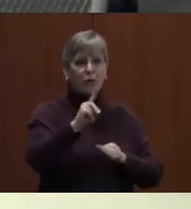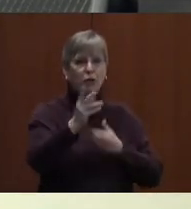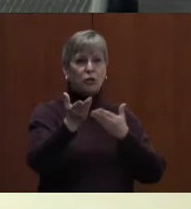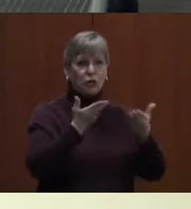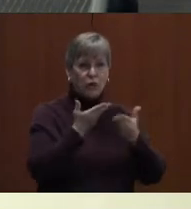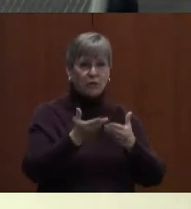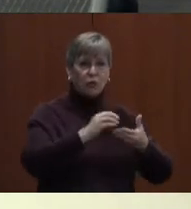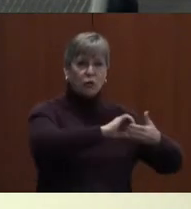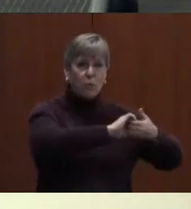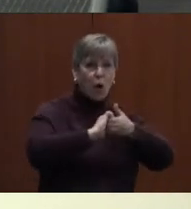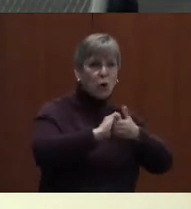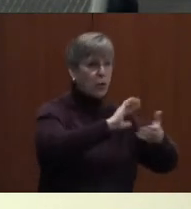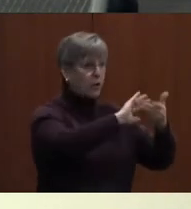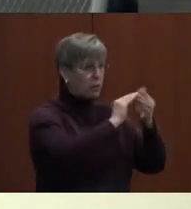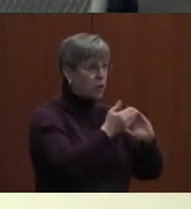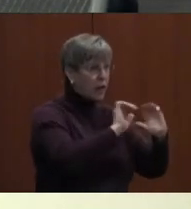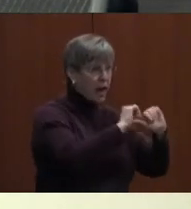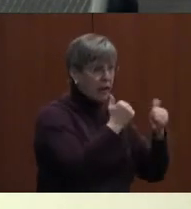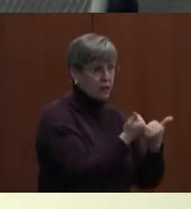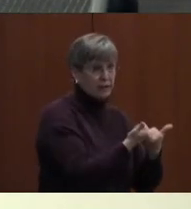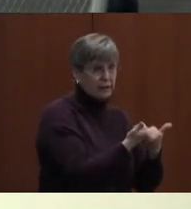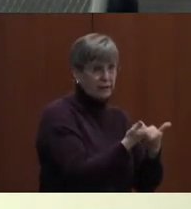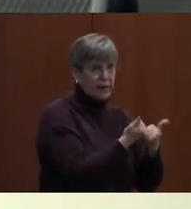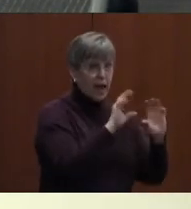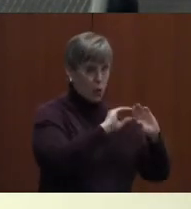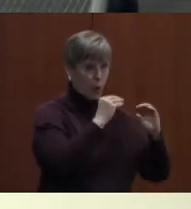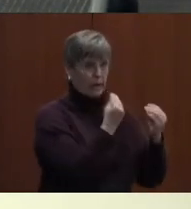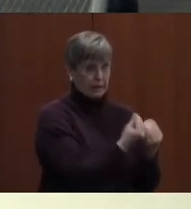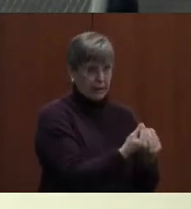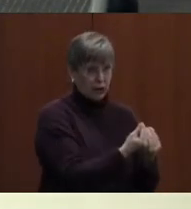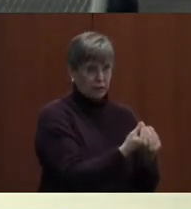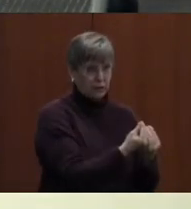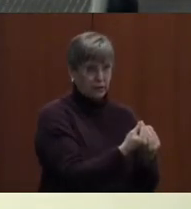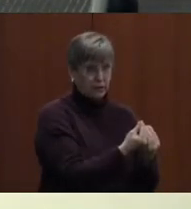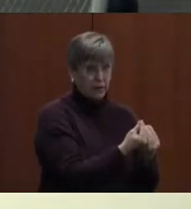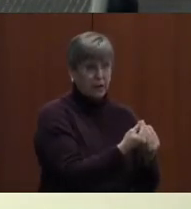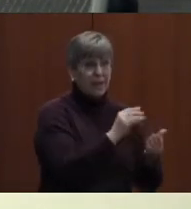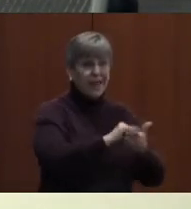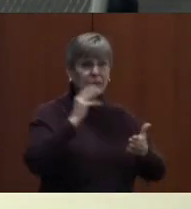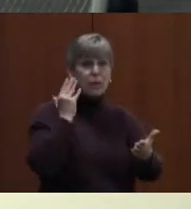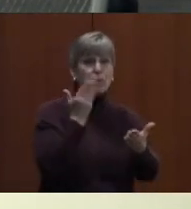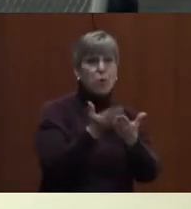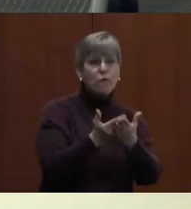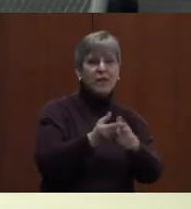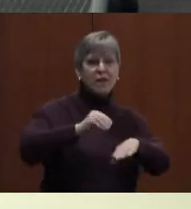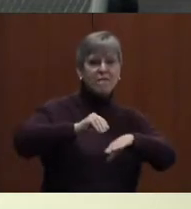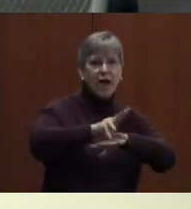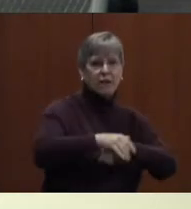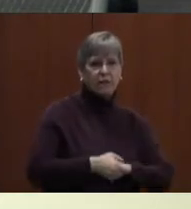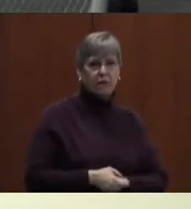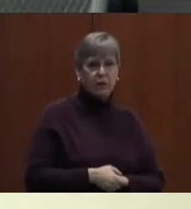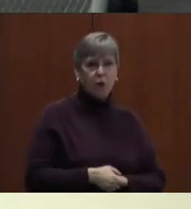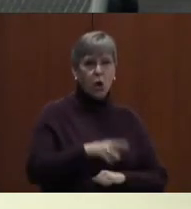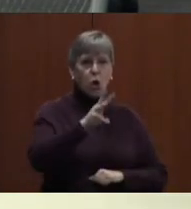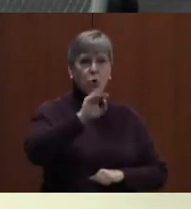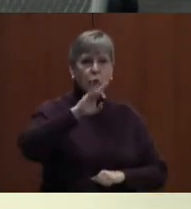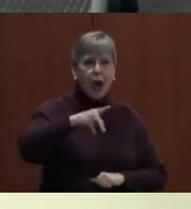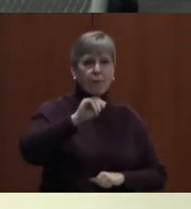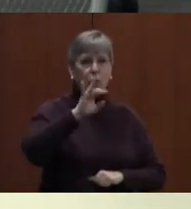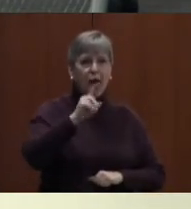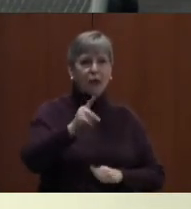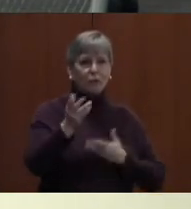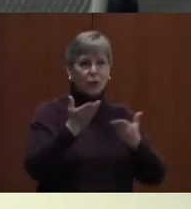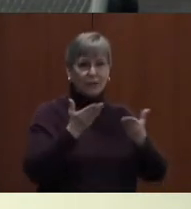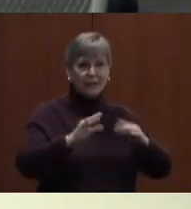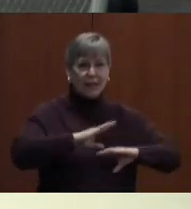partner with community agencies and organizations. They've proven to be effective. The wraparound services meet the needs